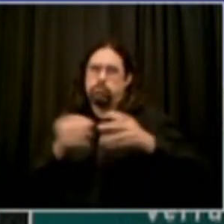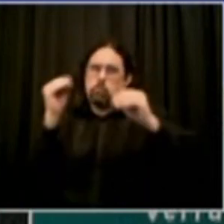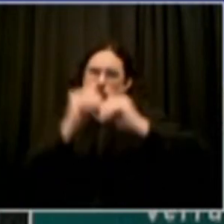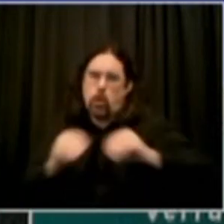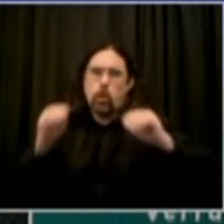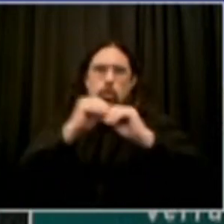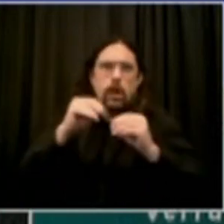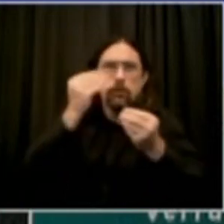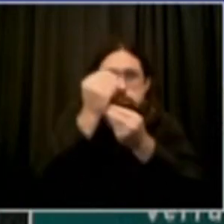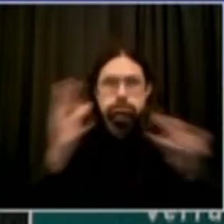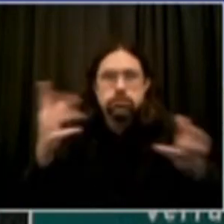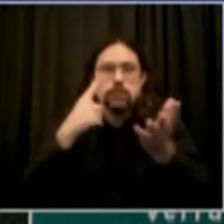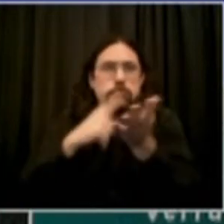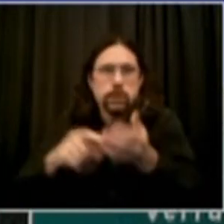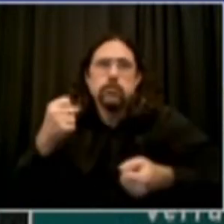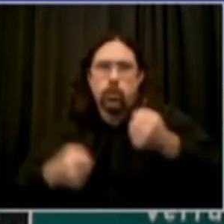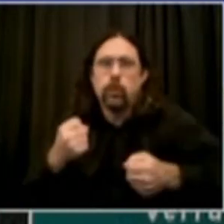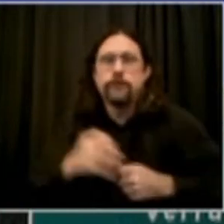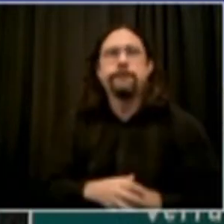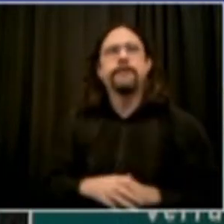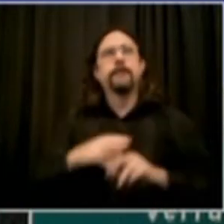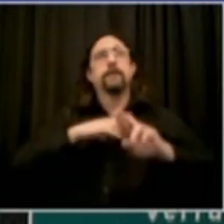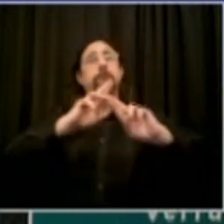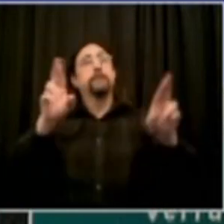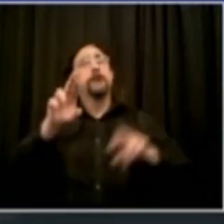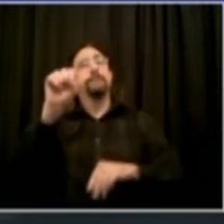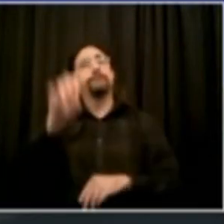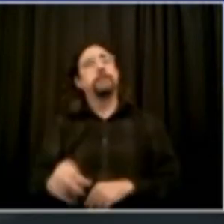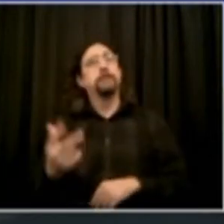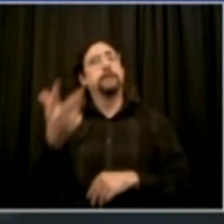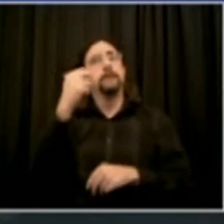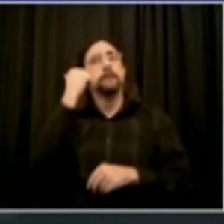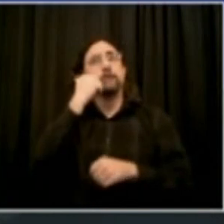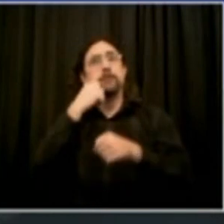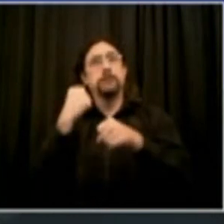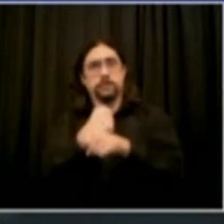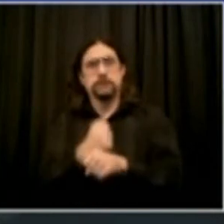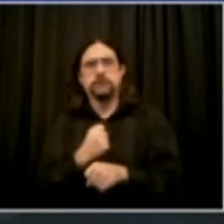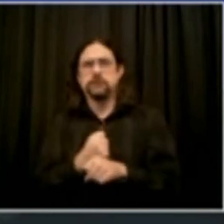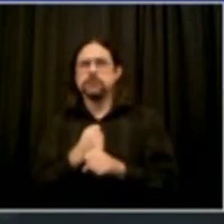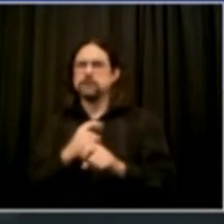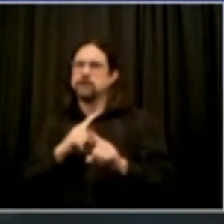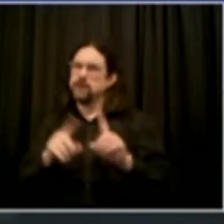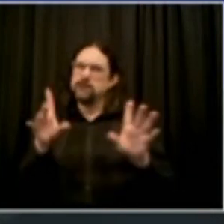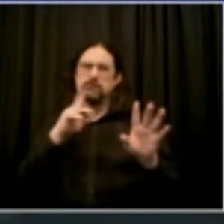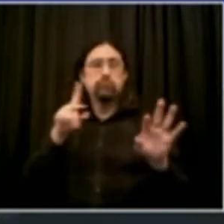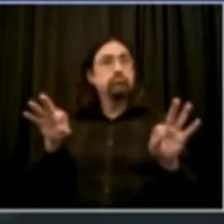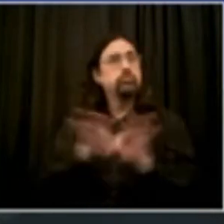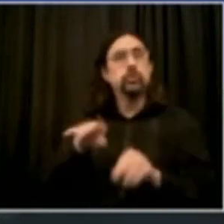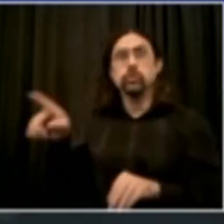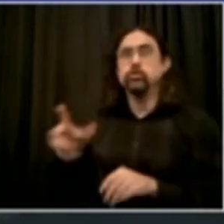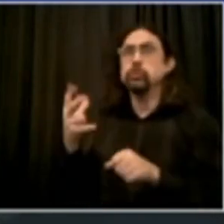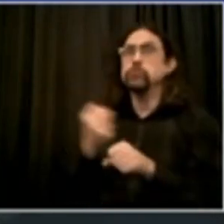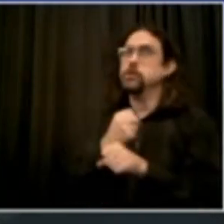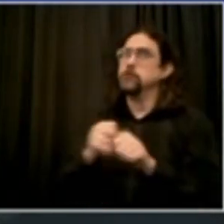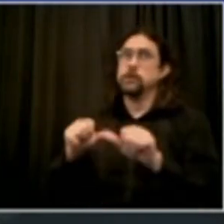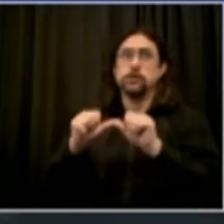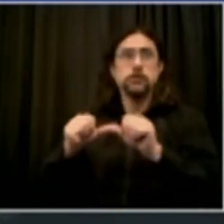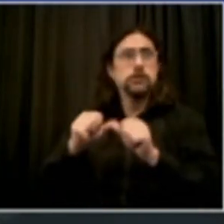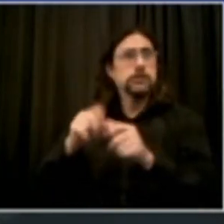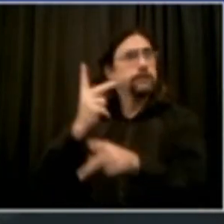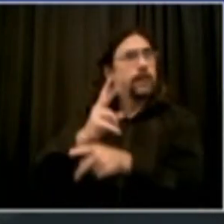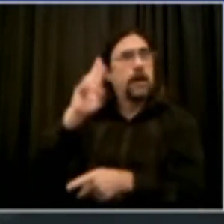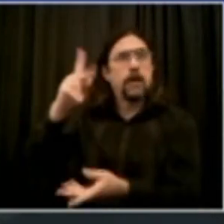these numbers low. So first, daily number of people admitted to hospitals for suspected COVID-19, threshold 200 patients. Today's report,